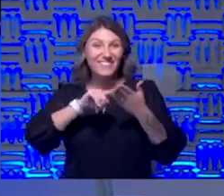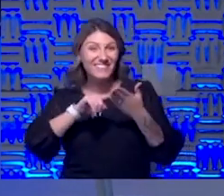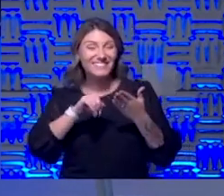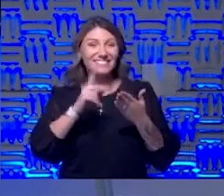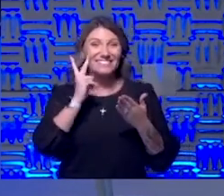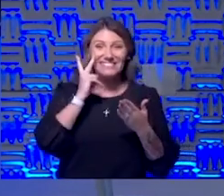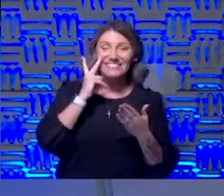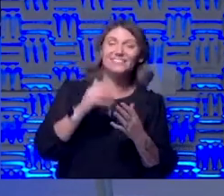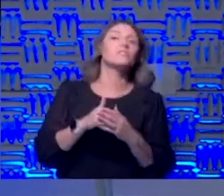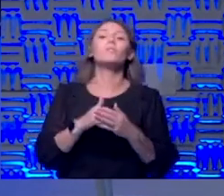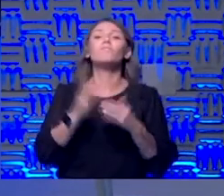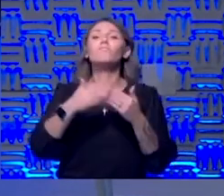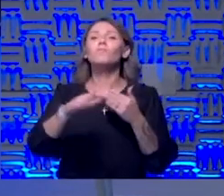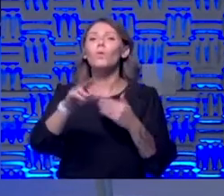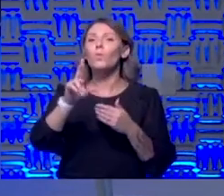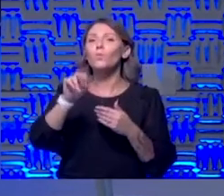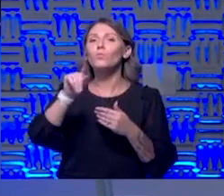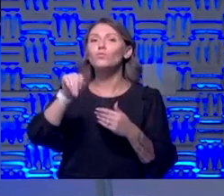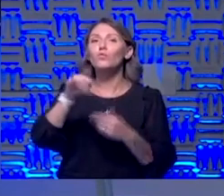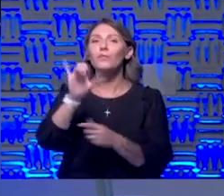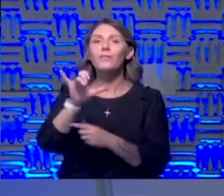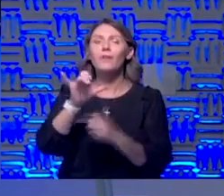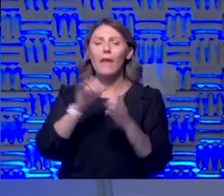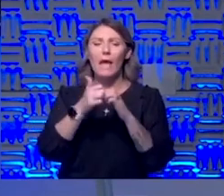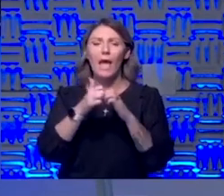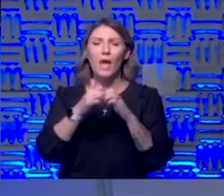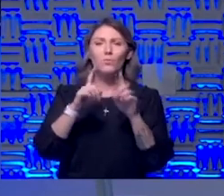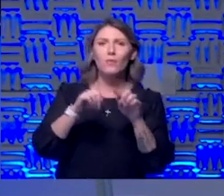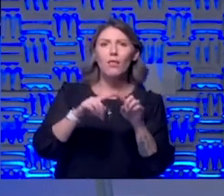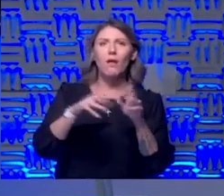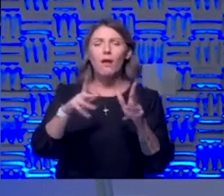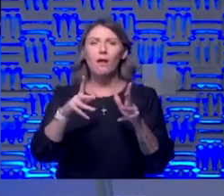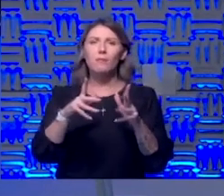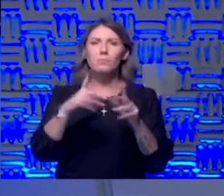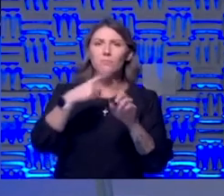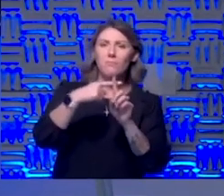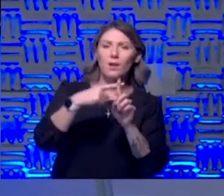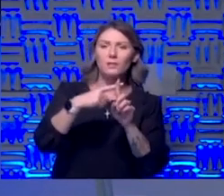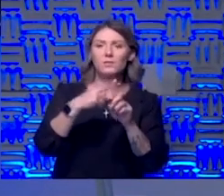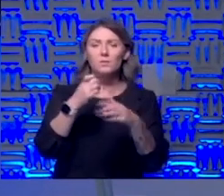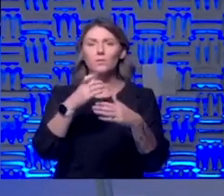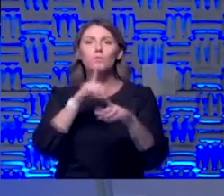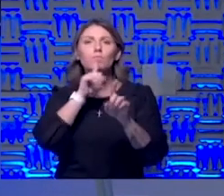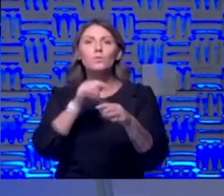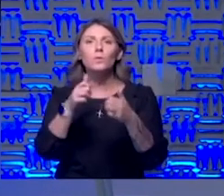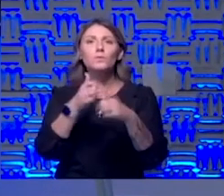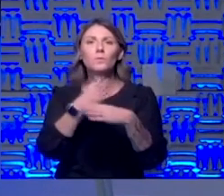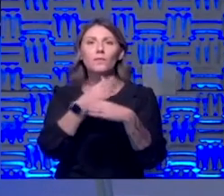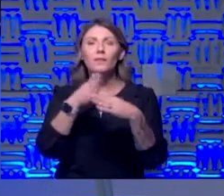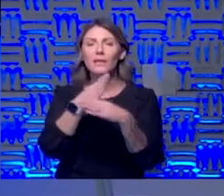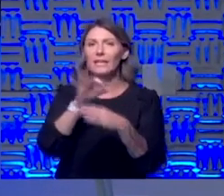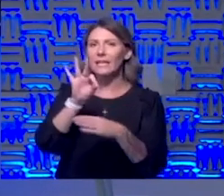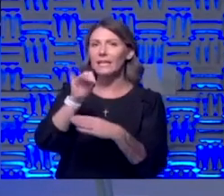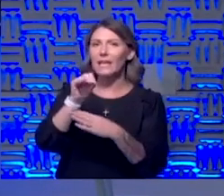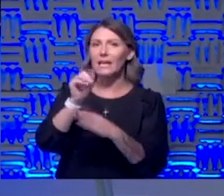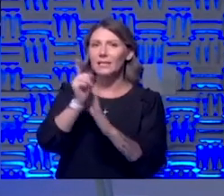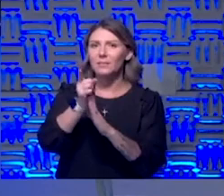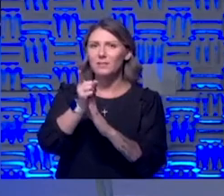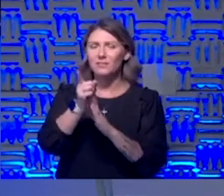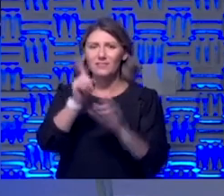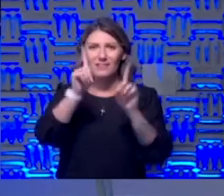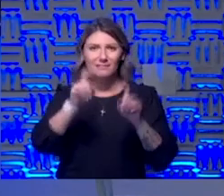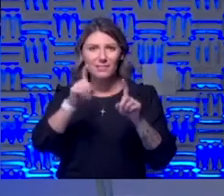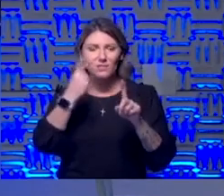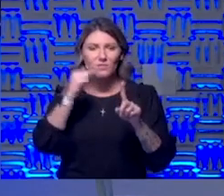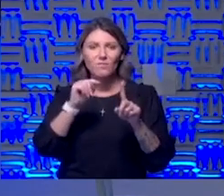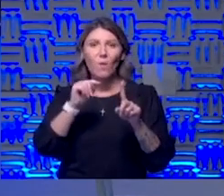look it up moving on to ruthie she wants to know how reliable are the tests that show results within 90 minutes and are they testing for active virus